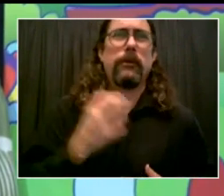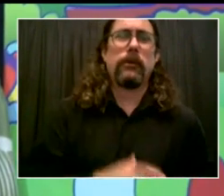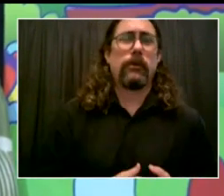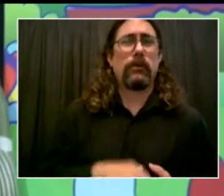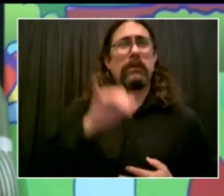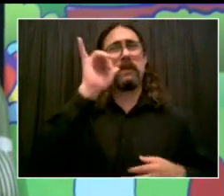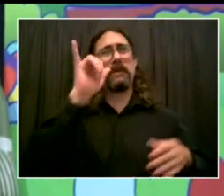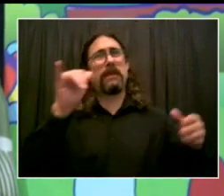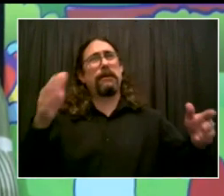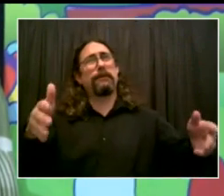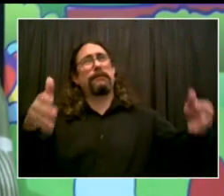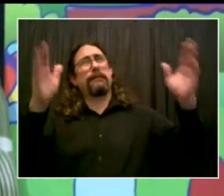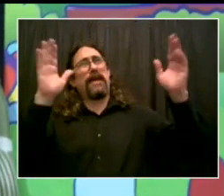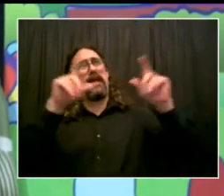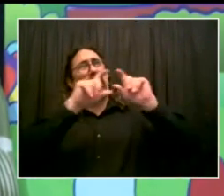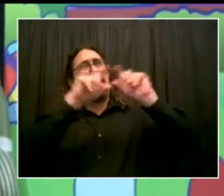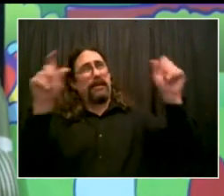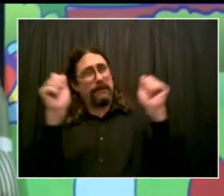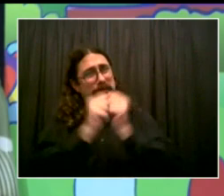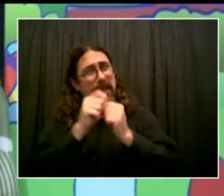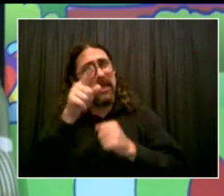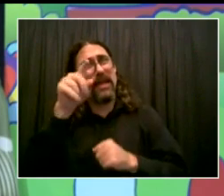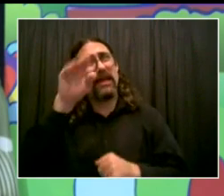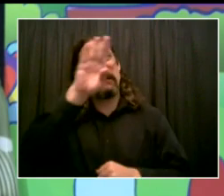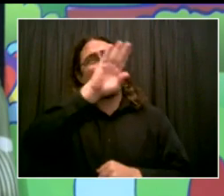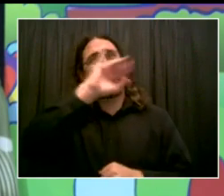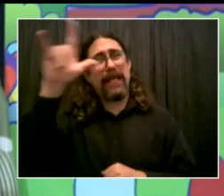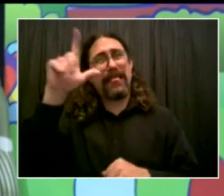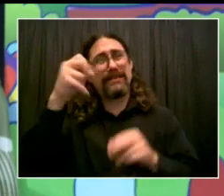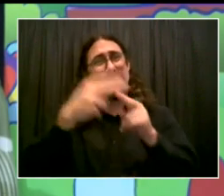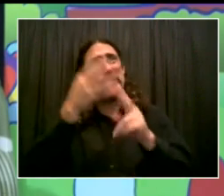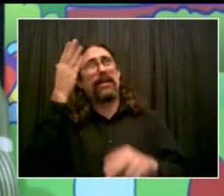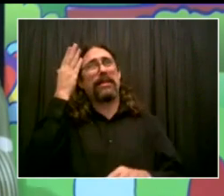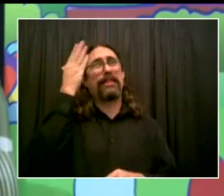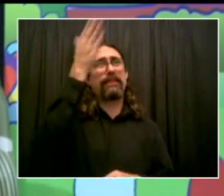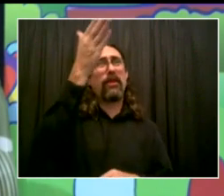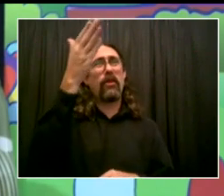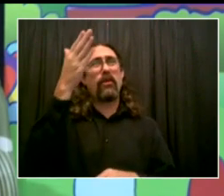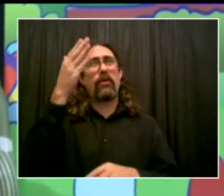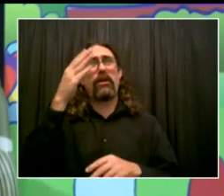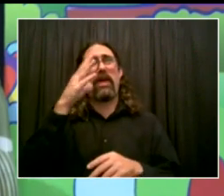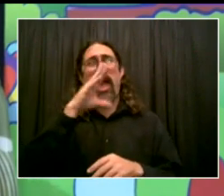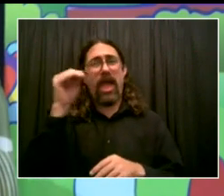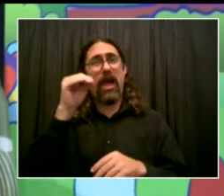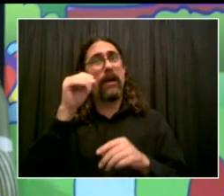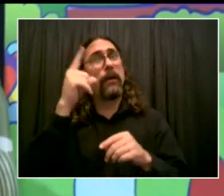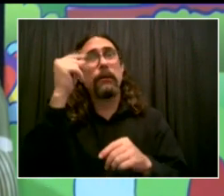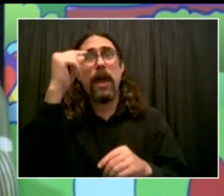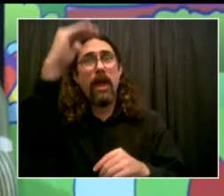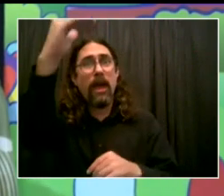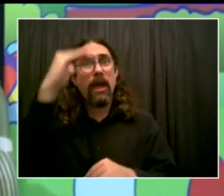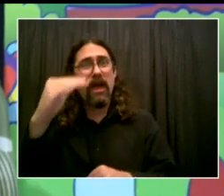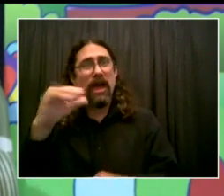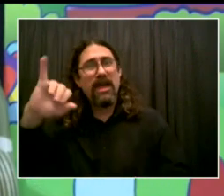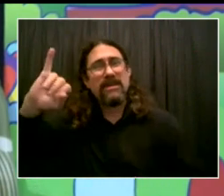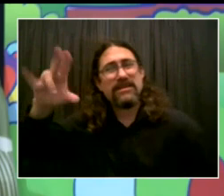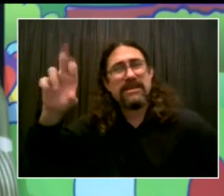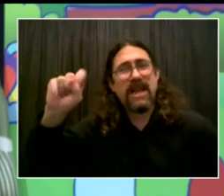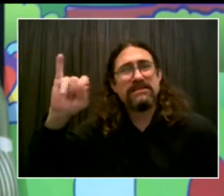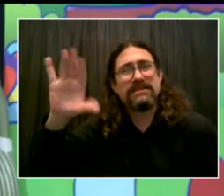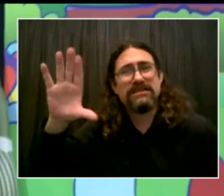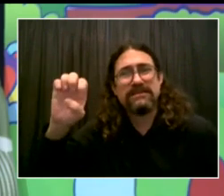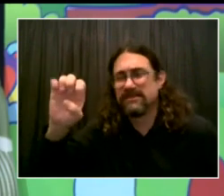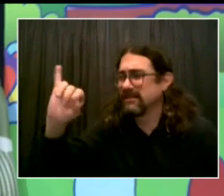simply perfect. I can't thank you enough. But I think of this as a thank you from all the people he served for